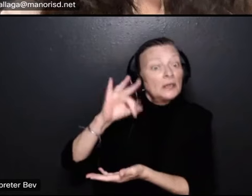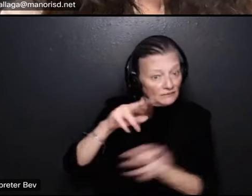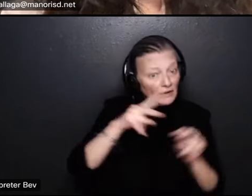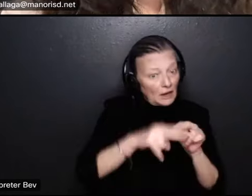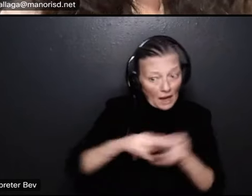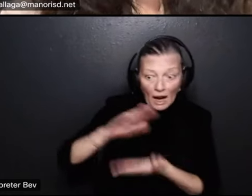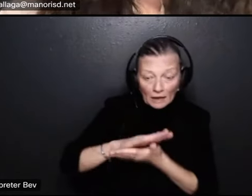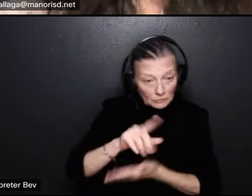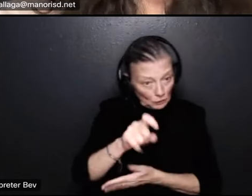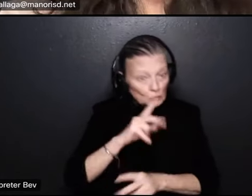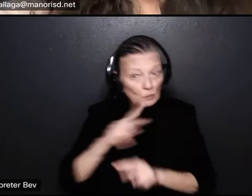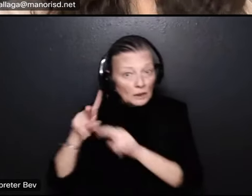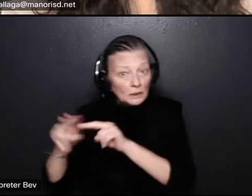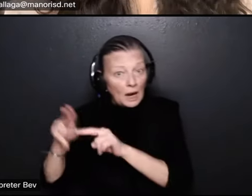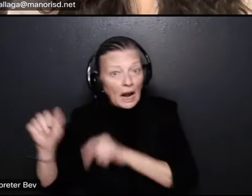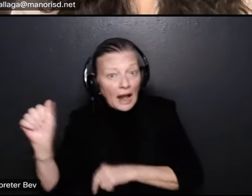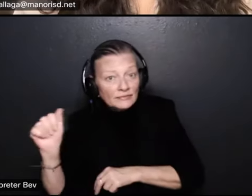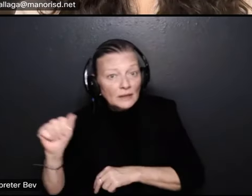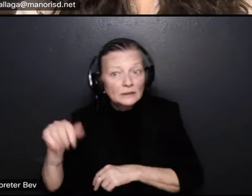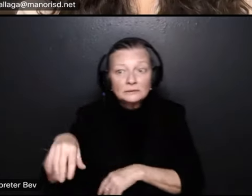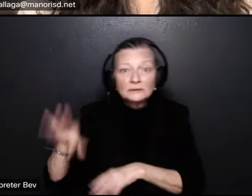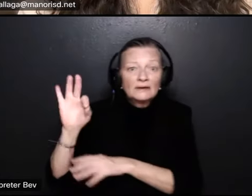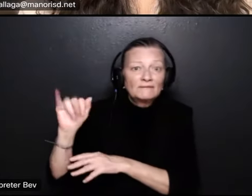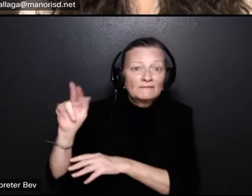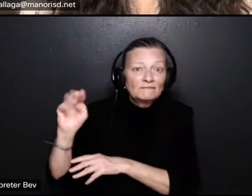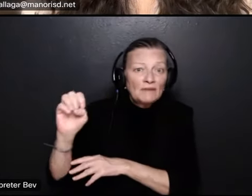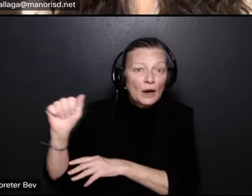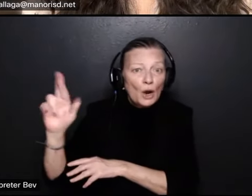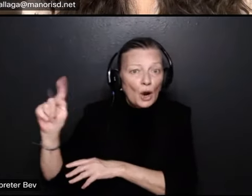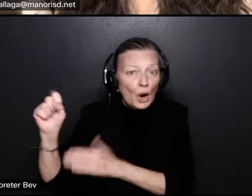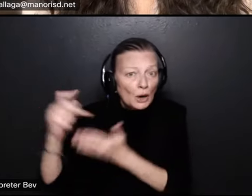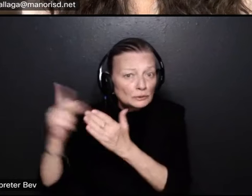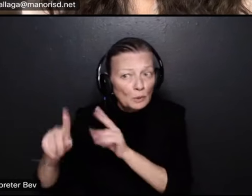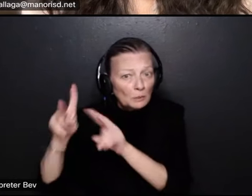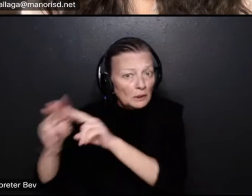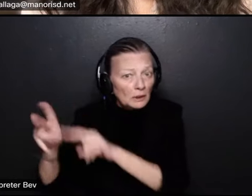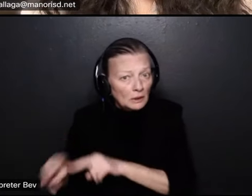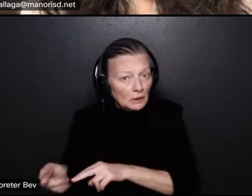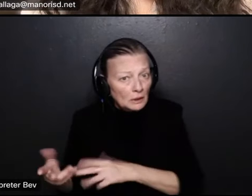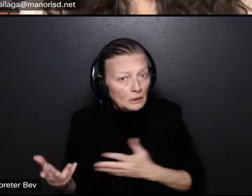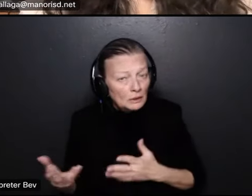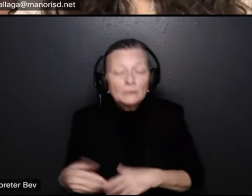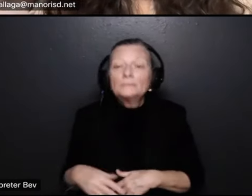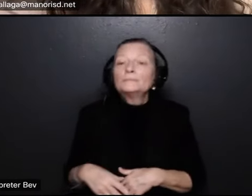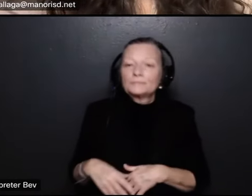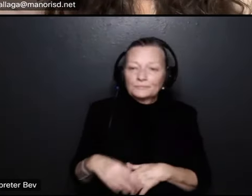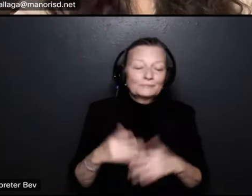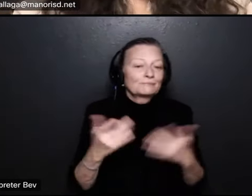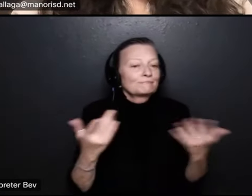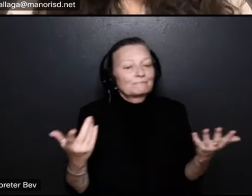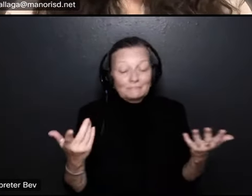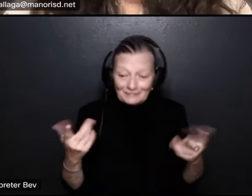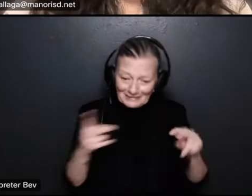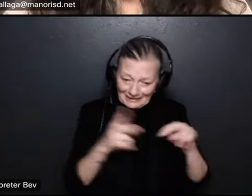fine arts programming too you know trying to say that the cuts are being made to academics is it's tough for me to even answer that question